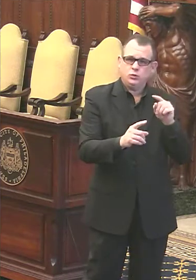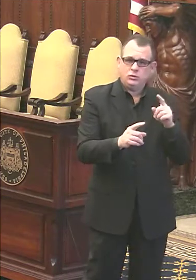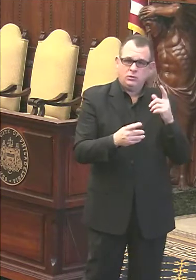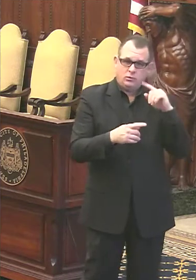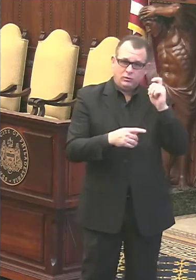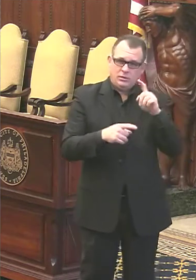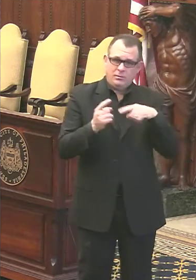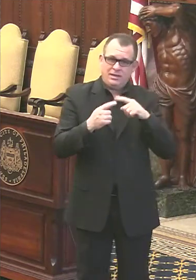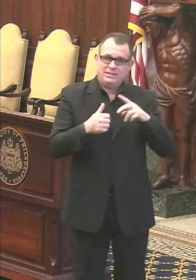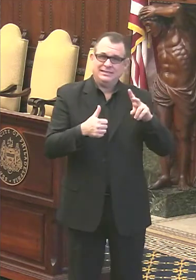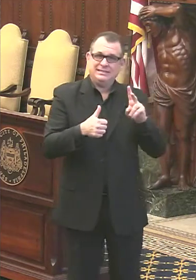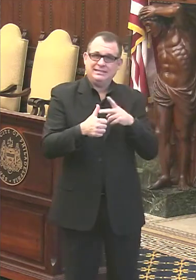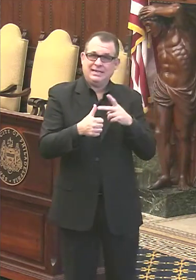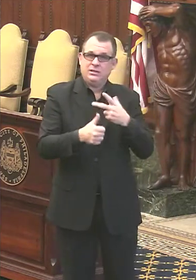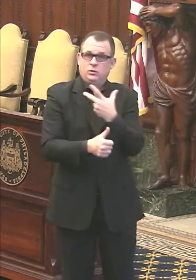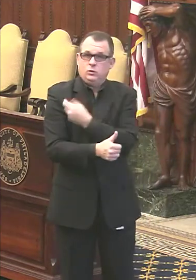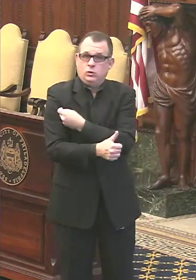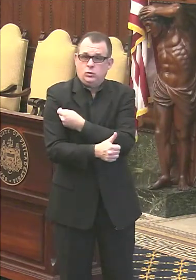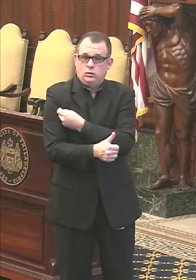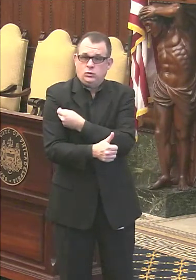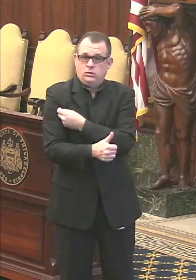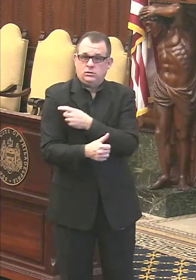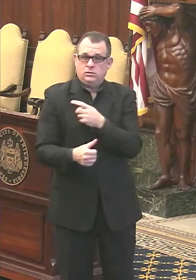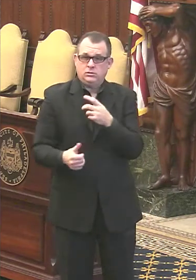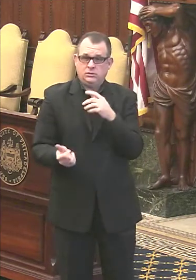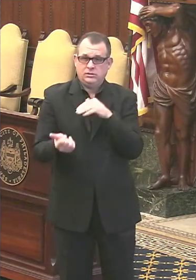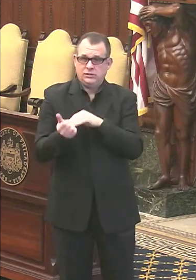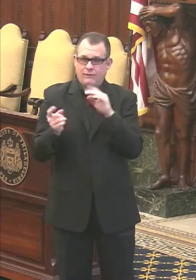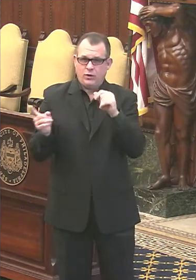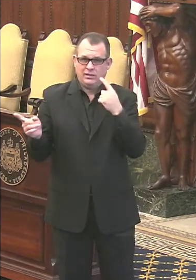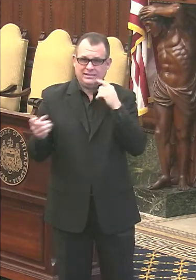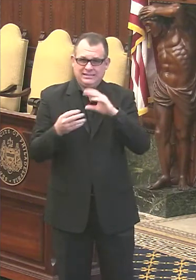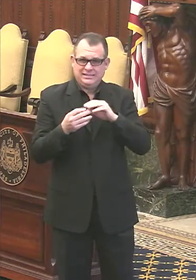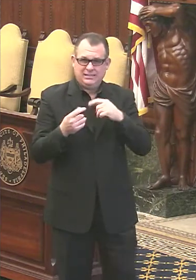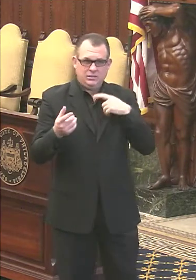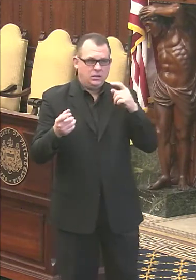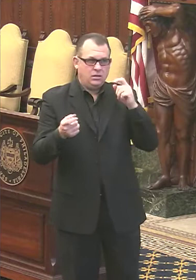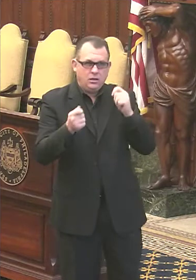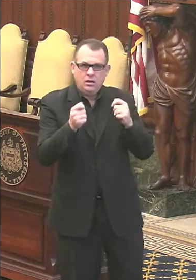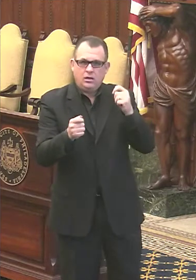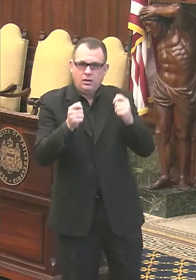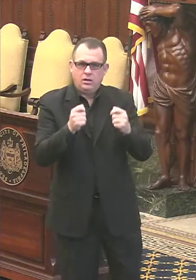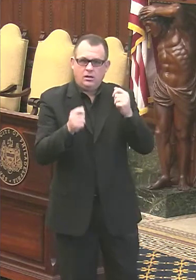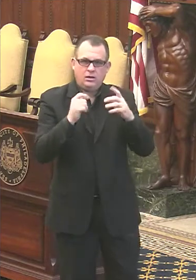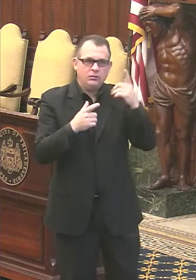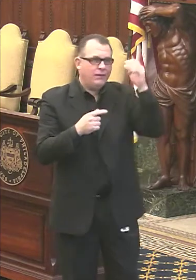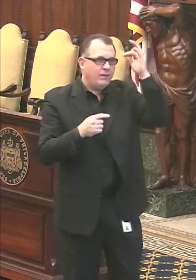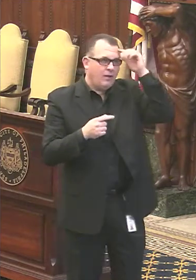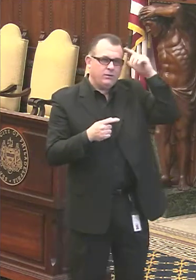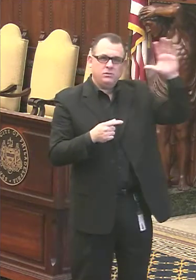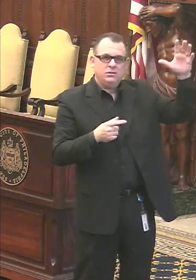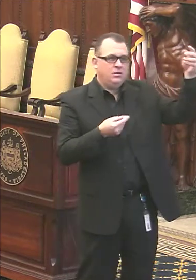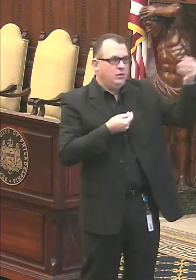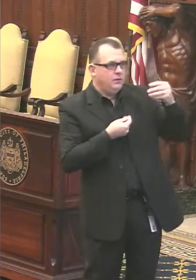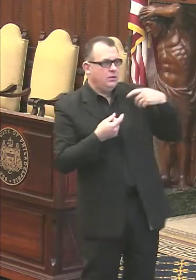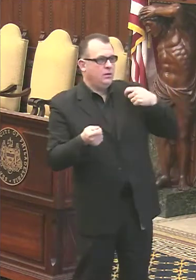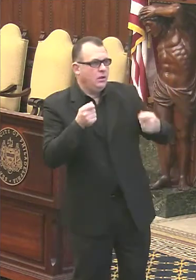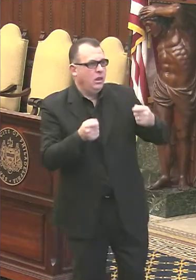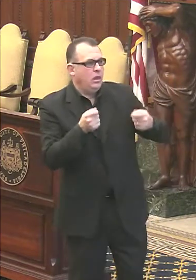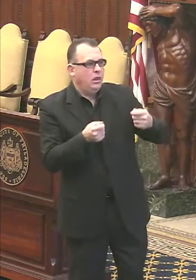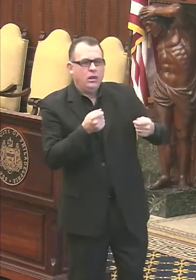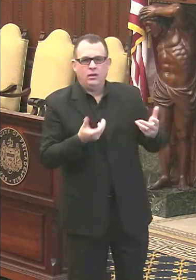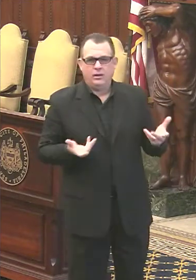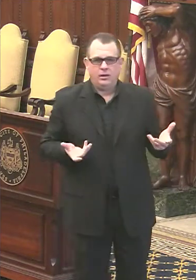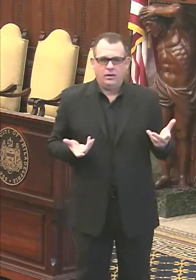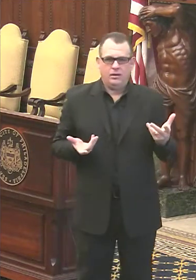second doses. I mean, you sort of, Dr. Farley alluded to the changing prioritization, you know, and changing kind of instructions from the federal